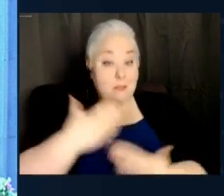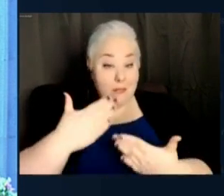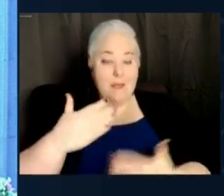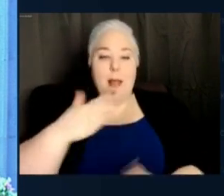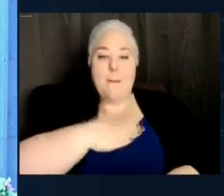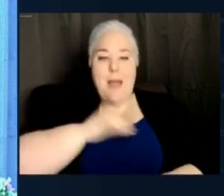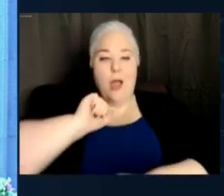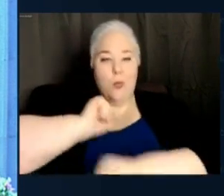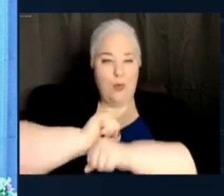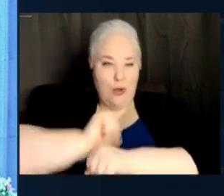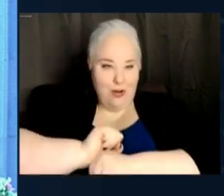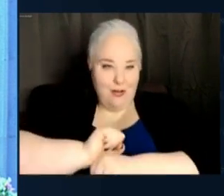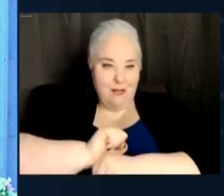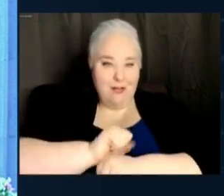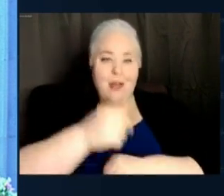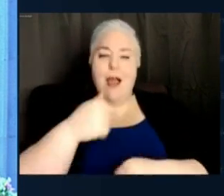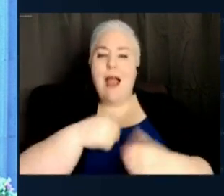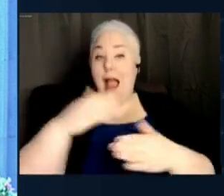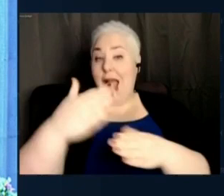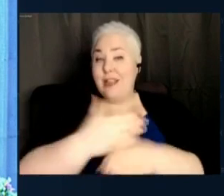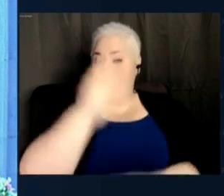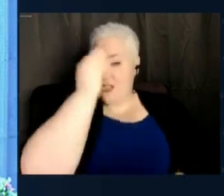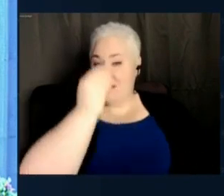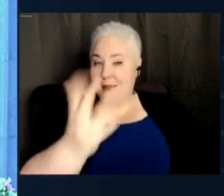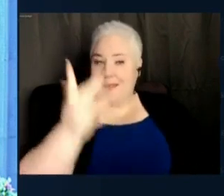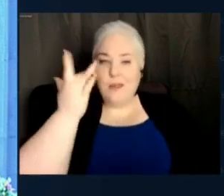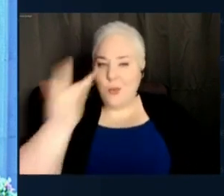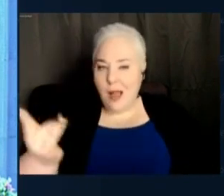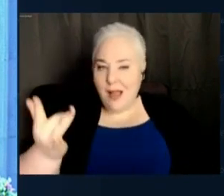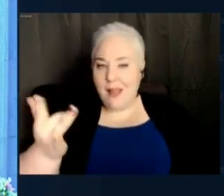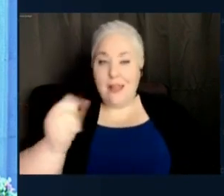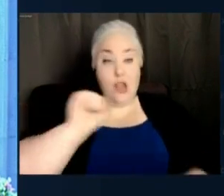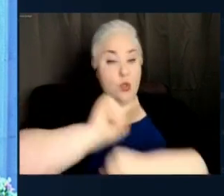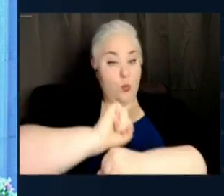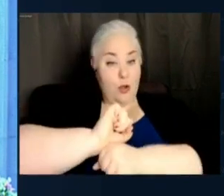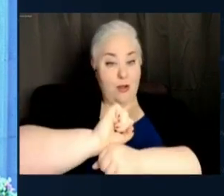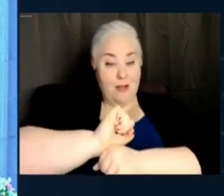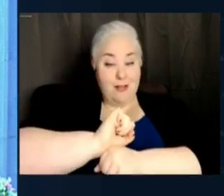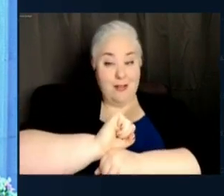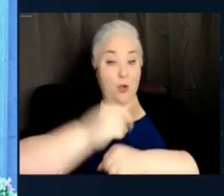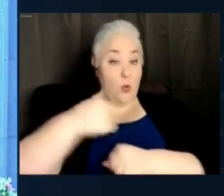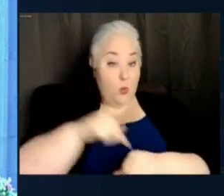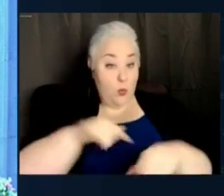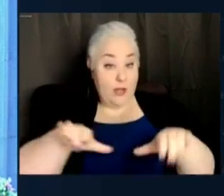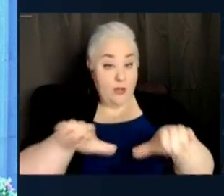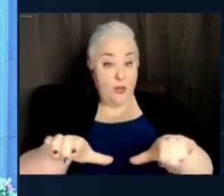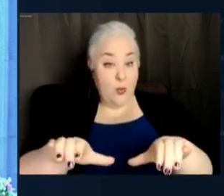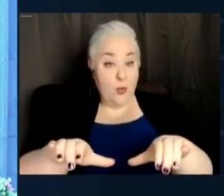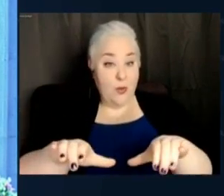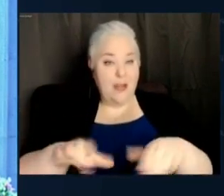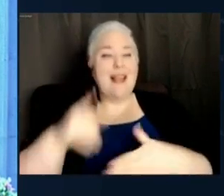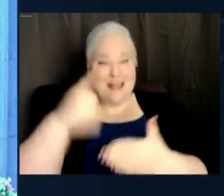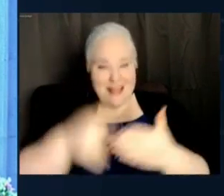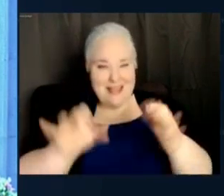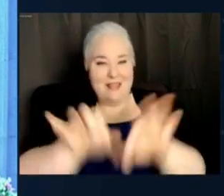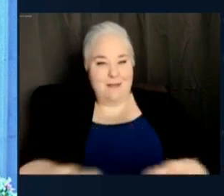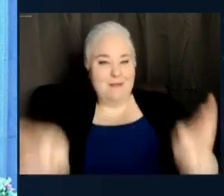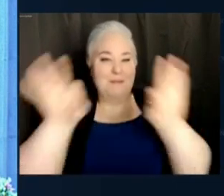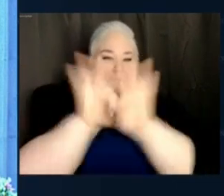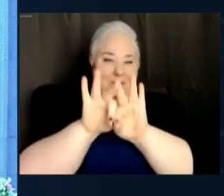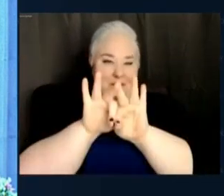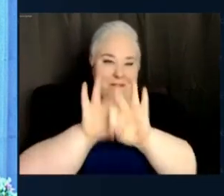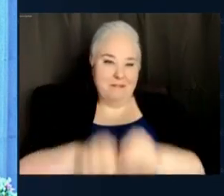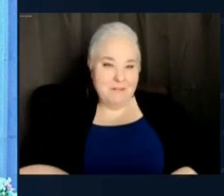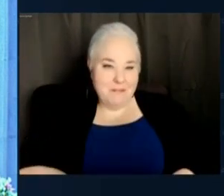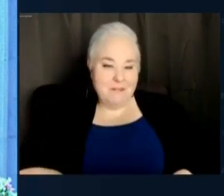Now, I share all of this because I want you all to know that the work we do is ultimately what matters. If our